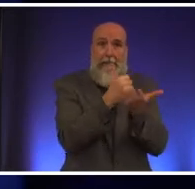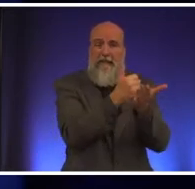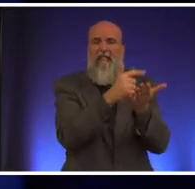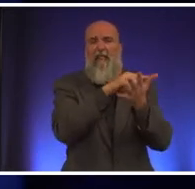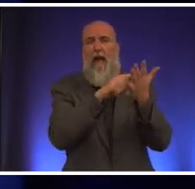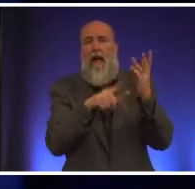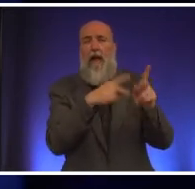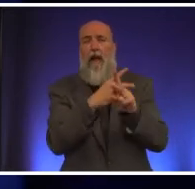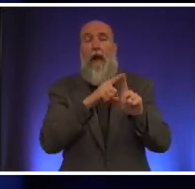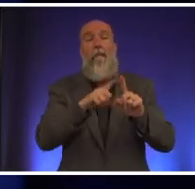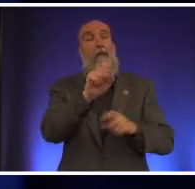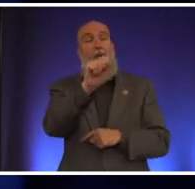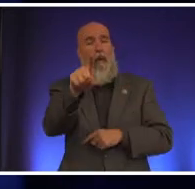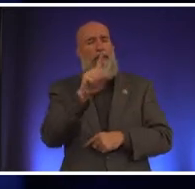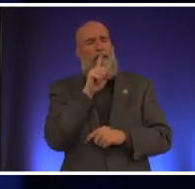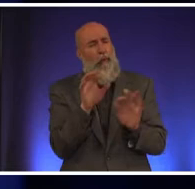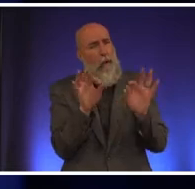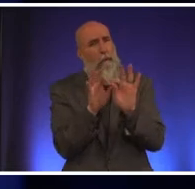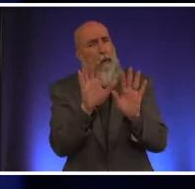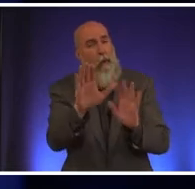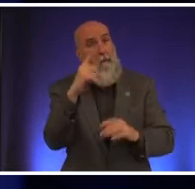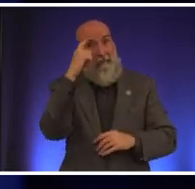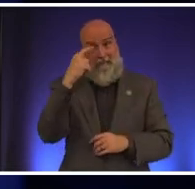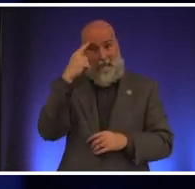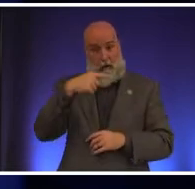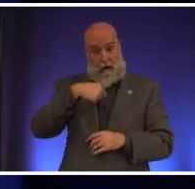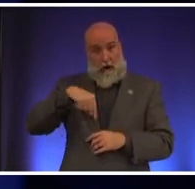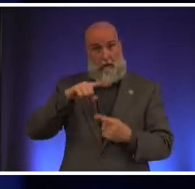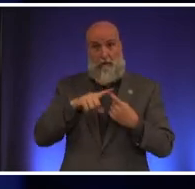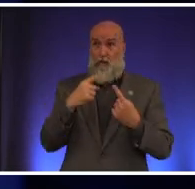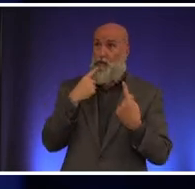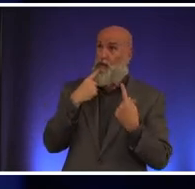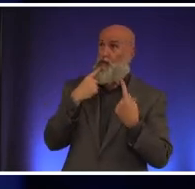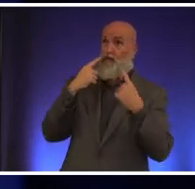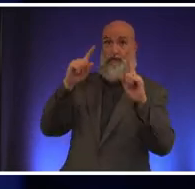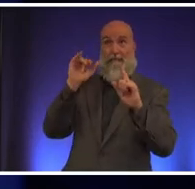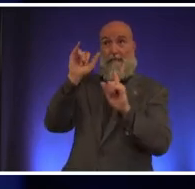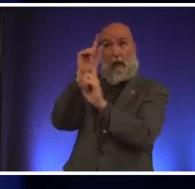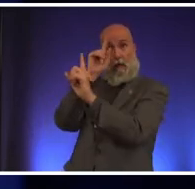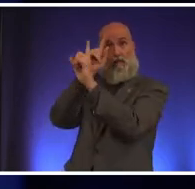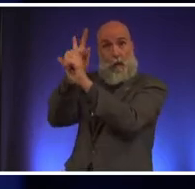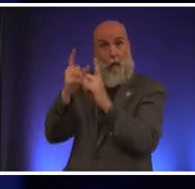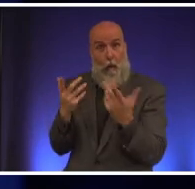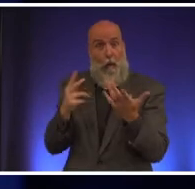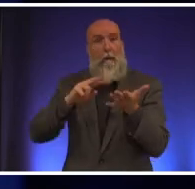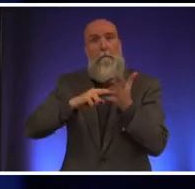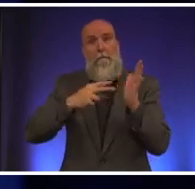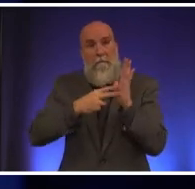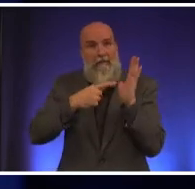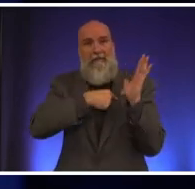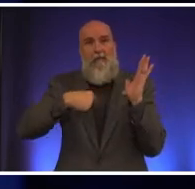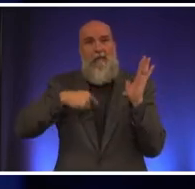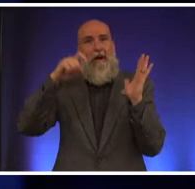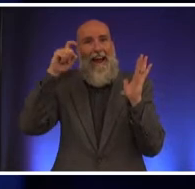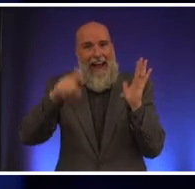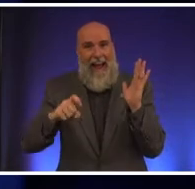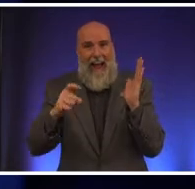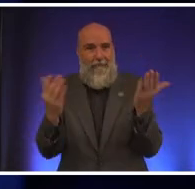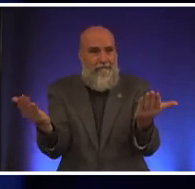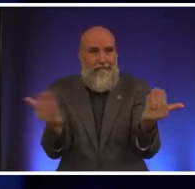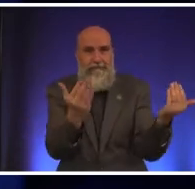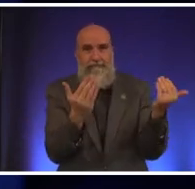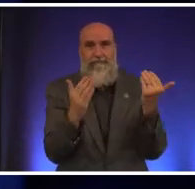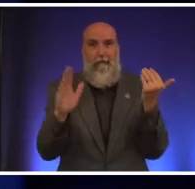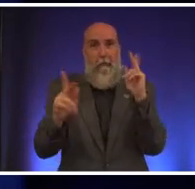the question is is really important because for us to achieve this goal we're going to need to listen to the people